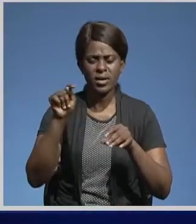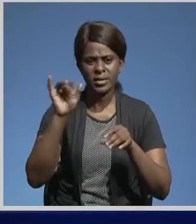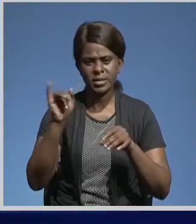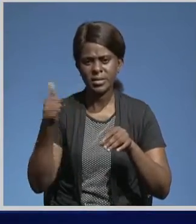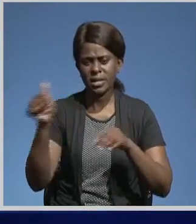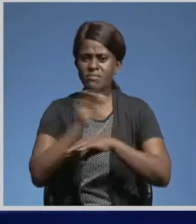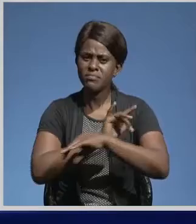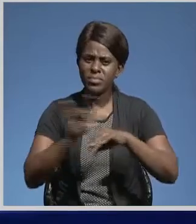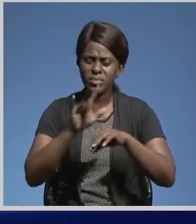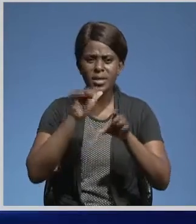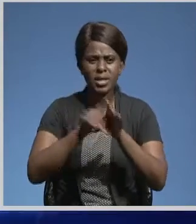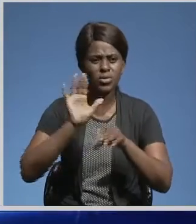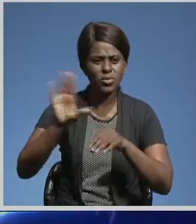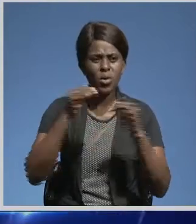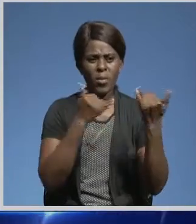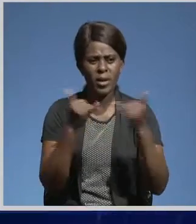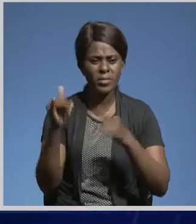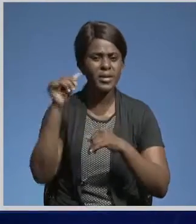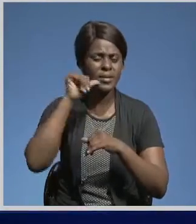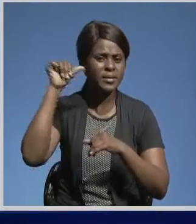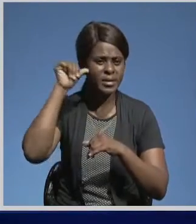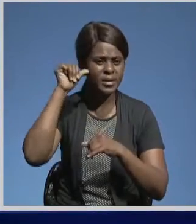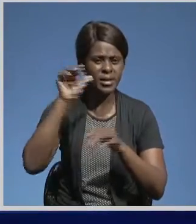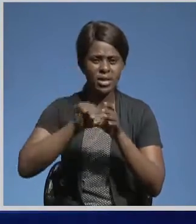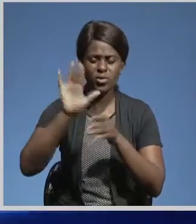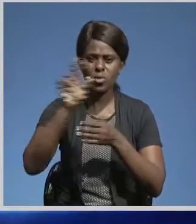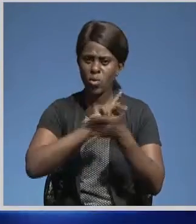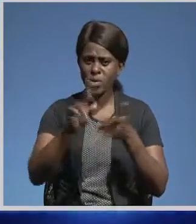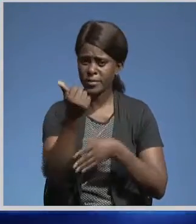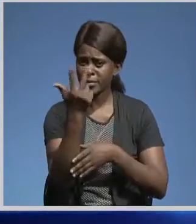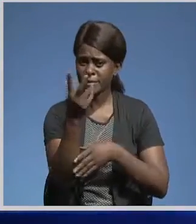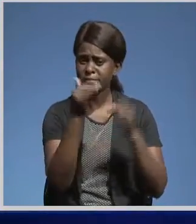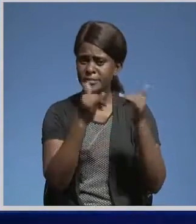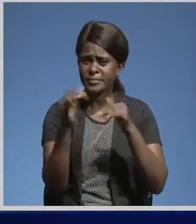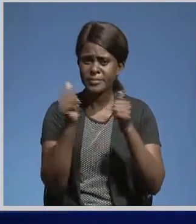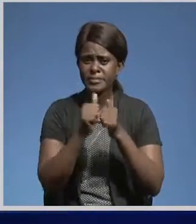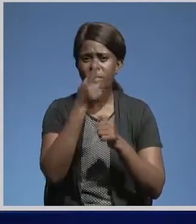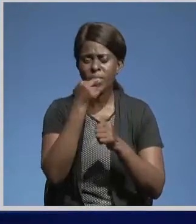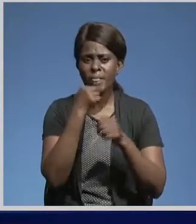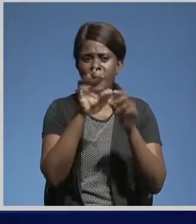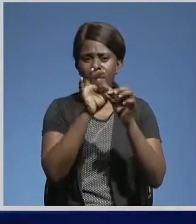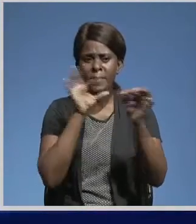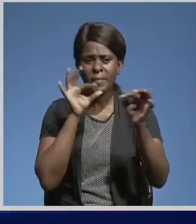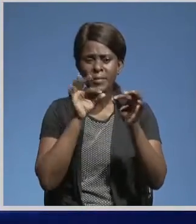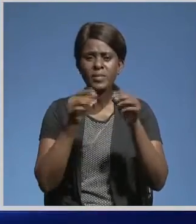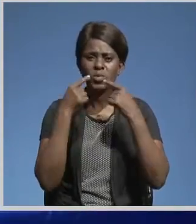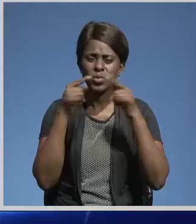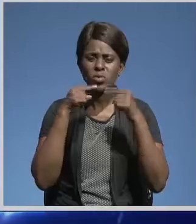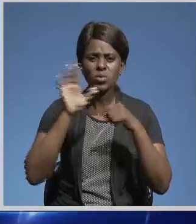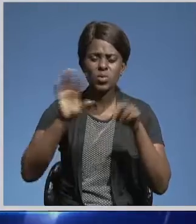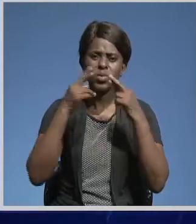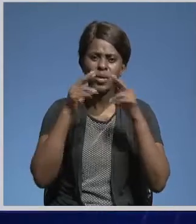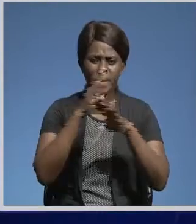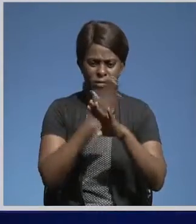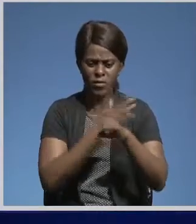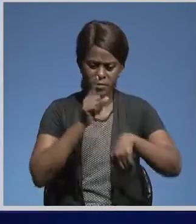absent on the NAPSA bench yesterday in their Week 13 fixture against Red Arrows, received the news of his results before